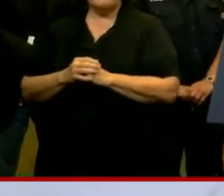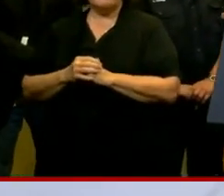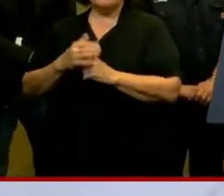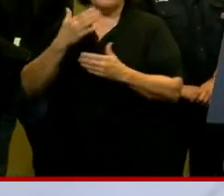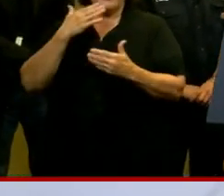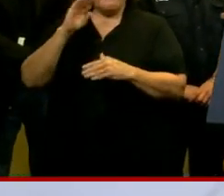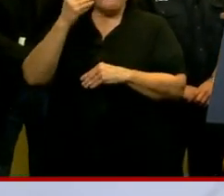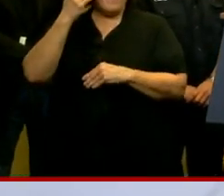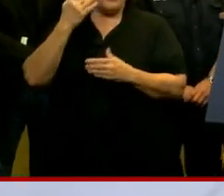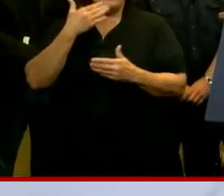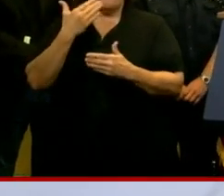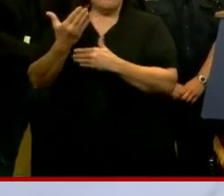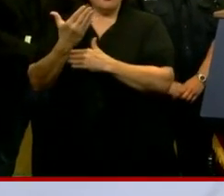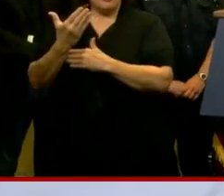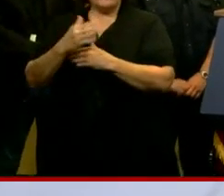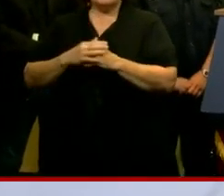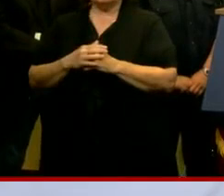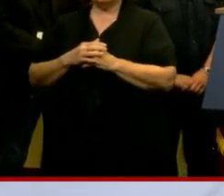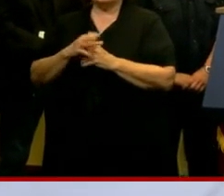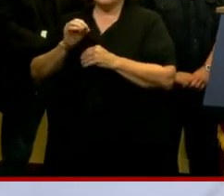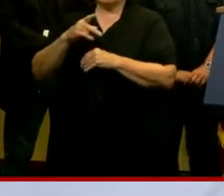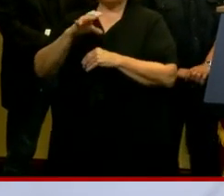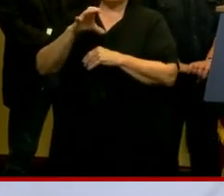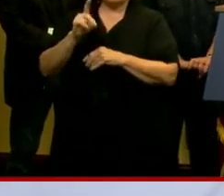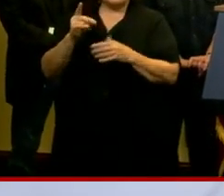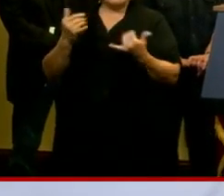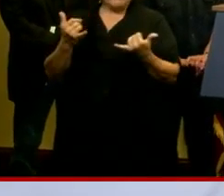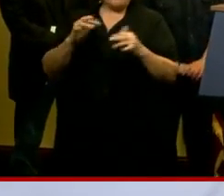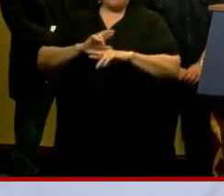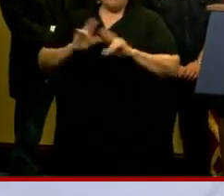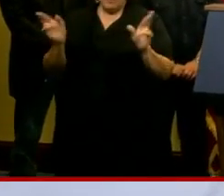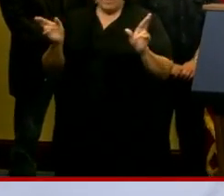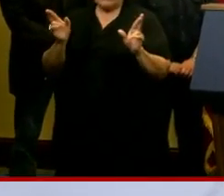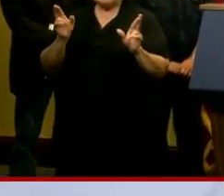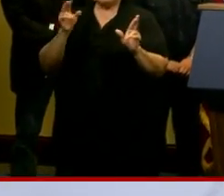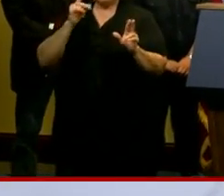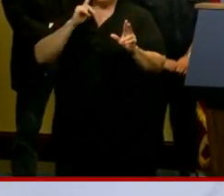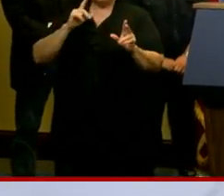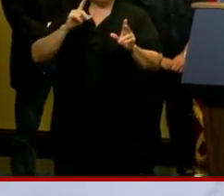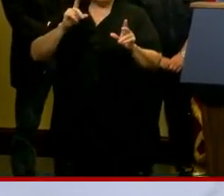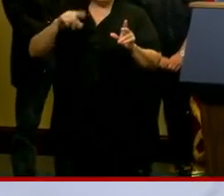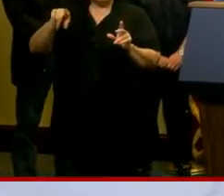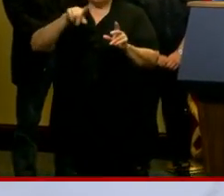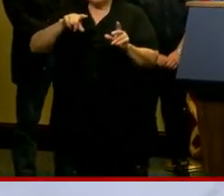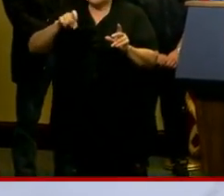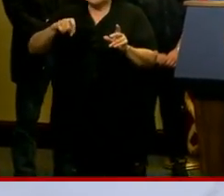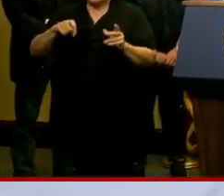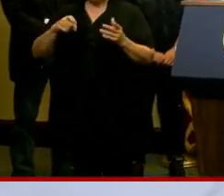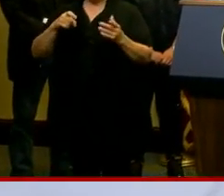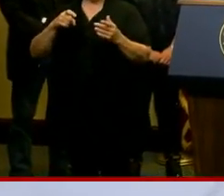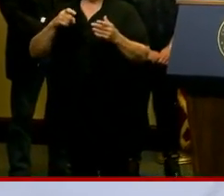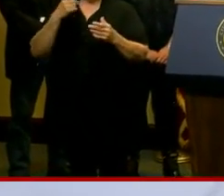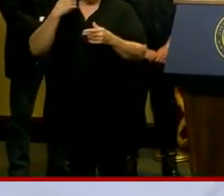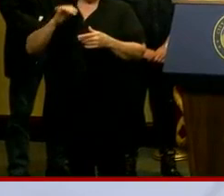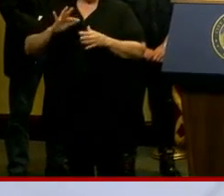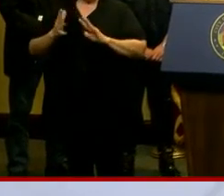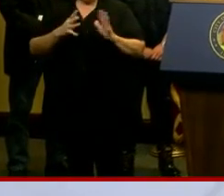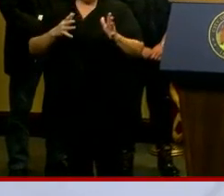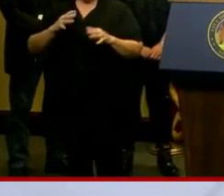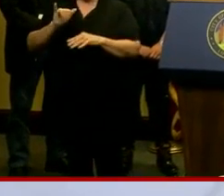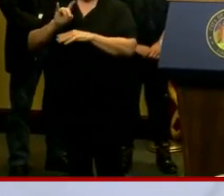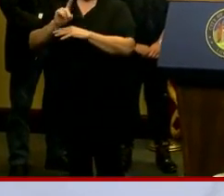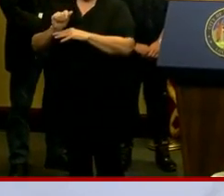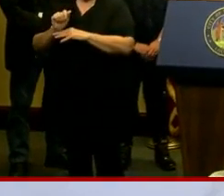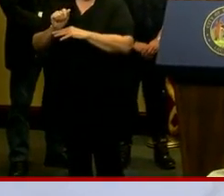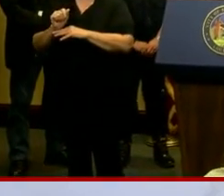Thank you, Madam Mayor. Good morning, everybody. OPCD stands ready to respond to the needs of our residents and our visitors as Tropical Storm Ida